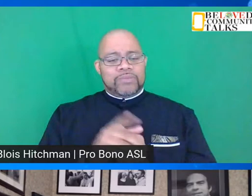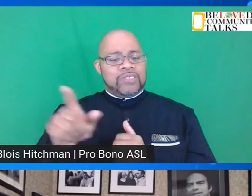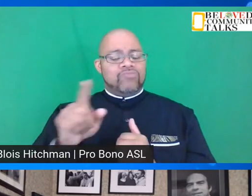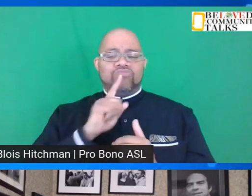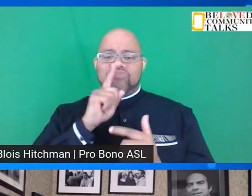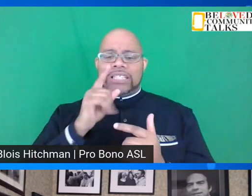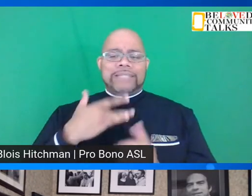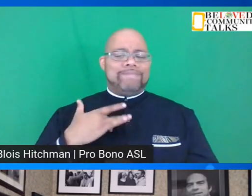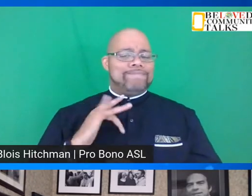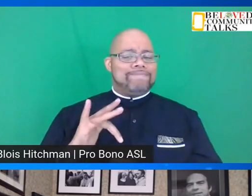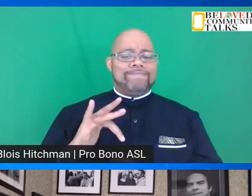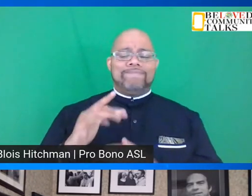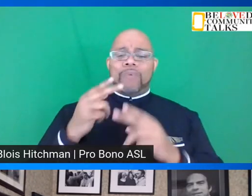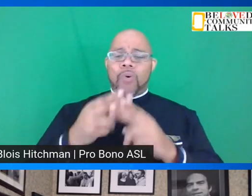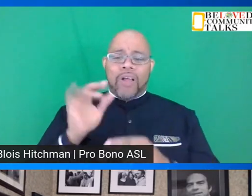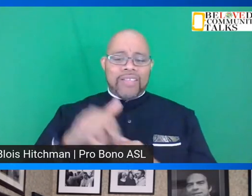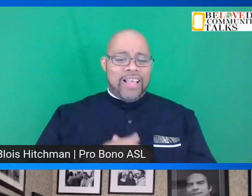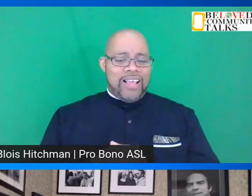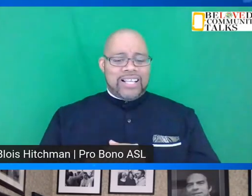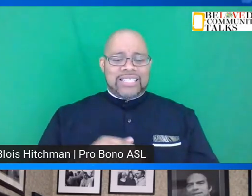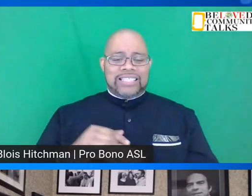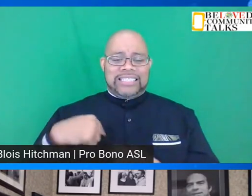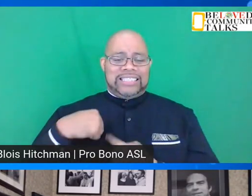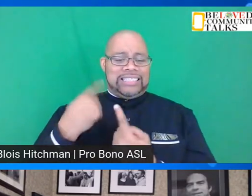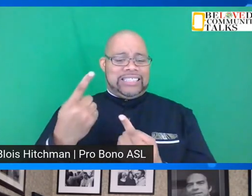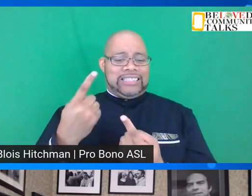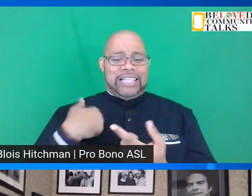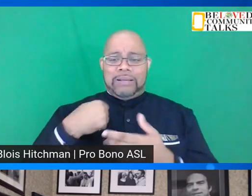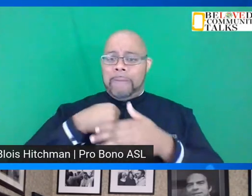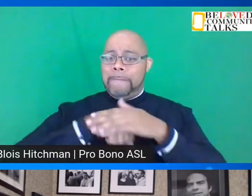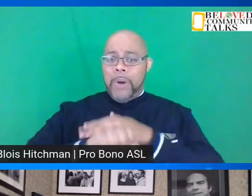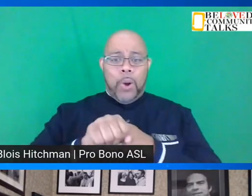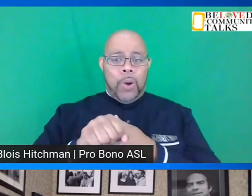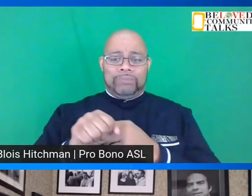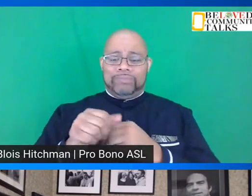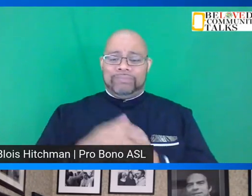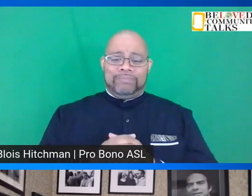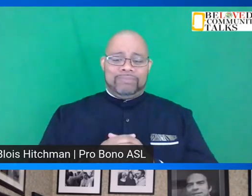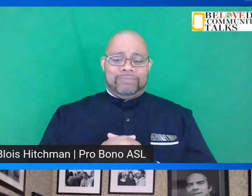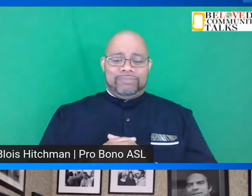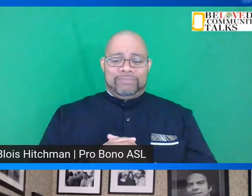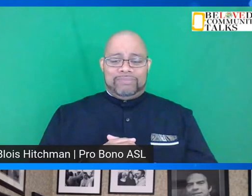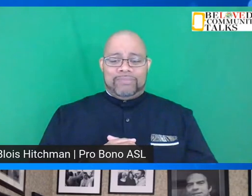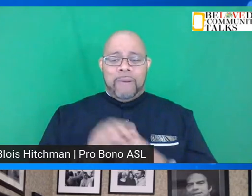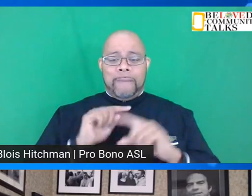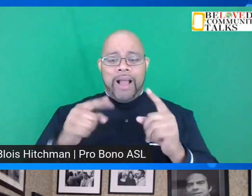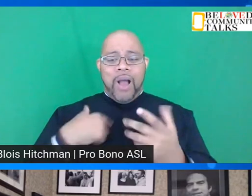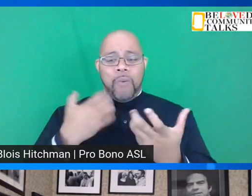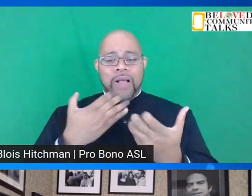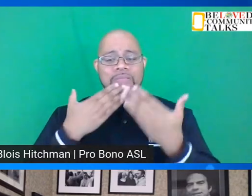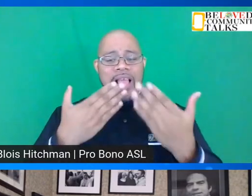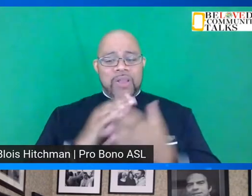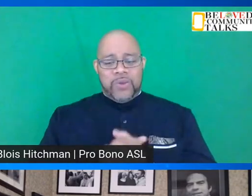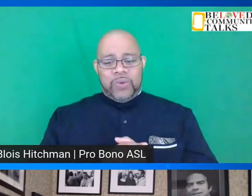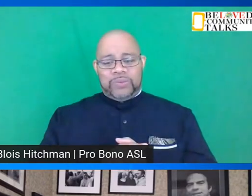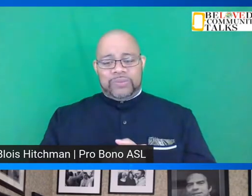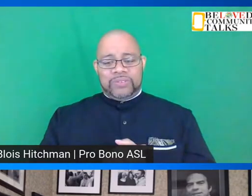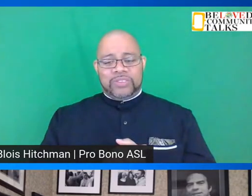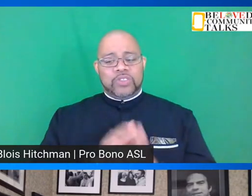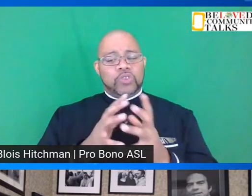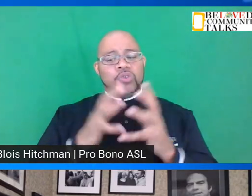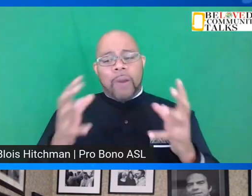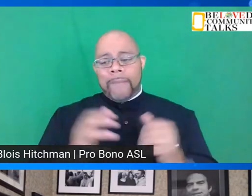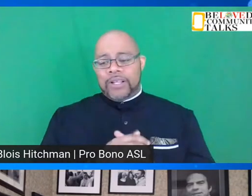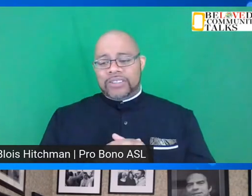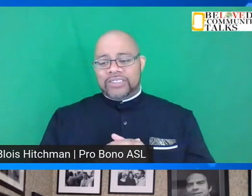affectionately called that since I came out of my mother's womb but I want to thank you so much